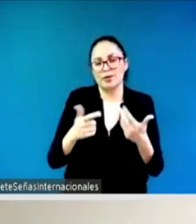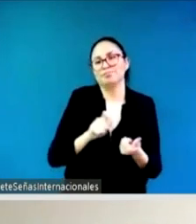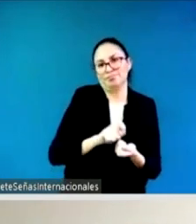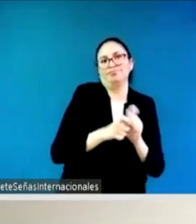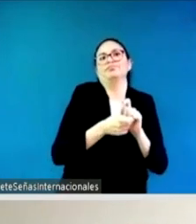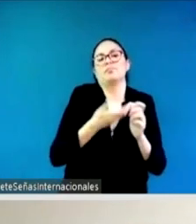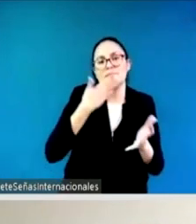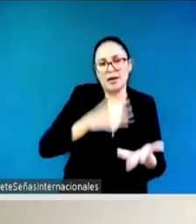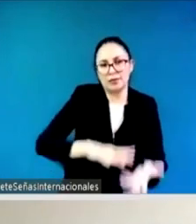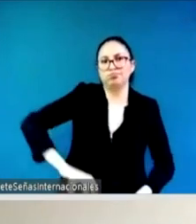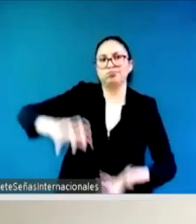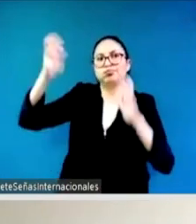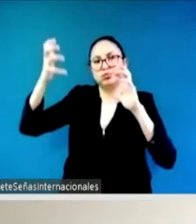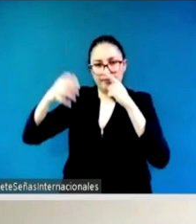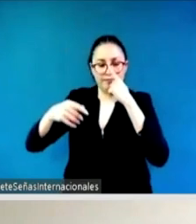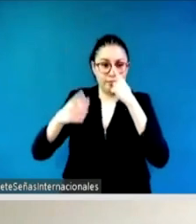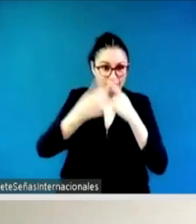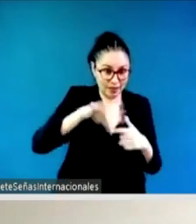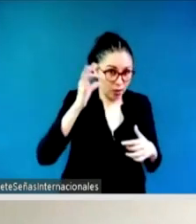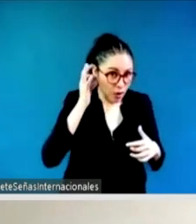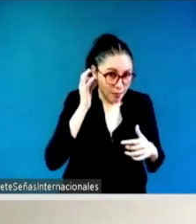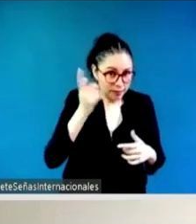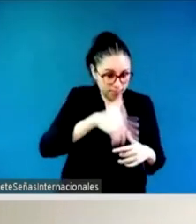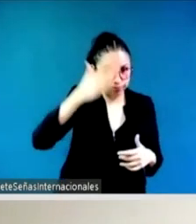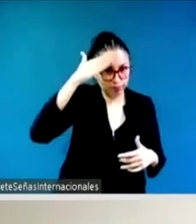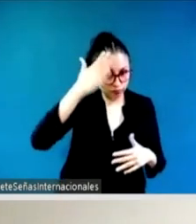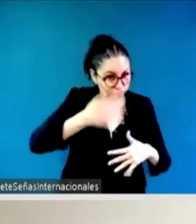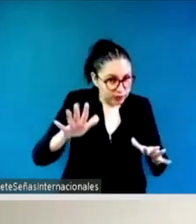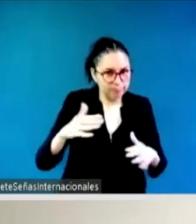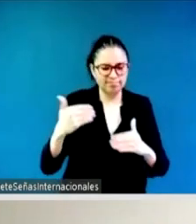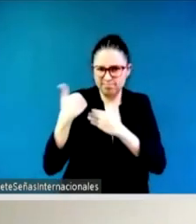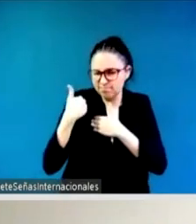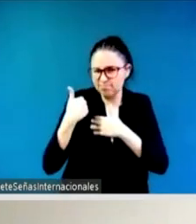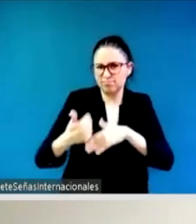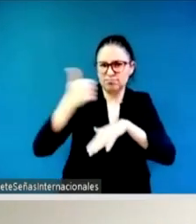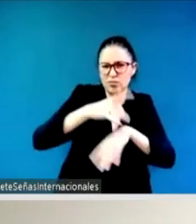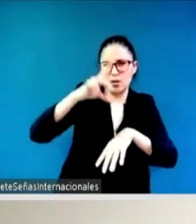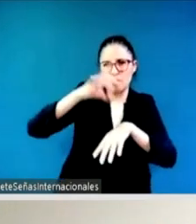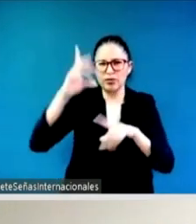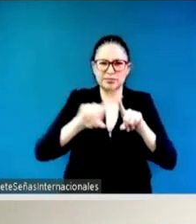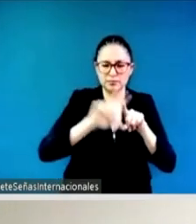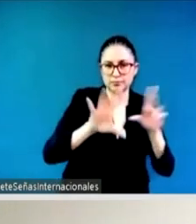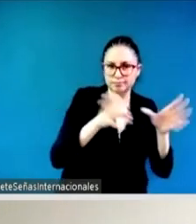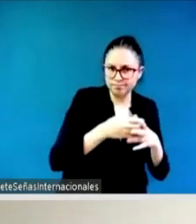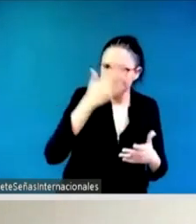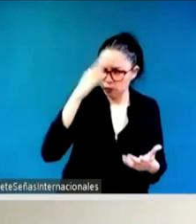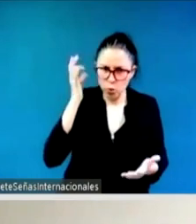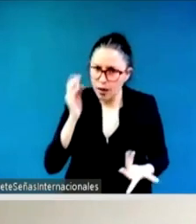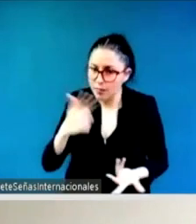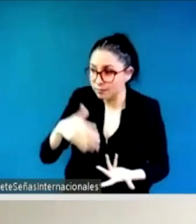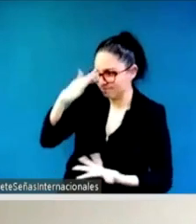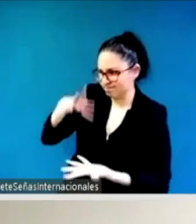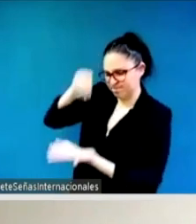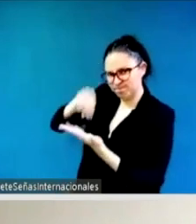um you know women in those spaces to actual um you know to transform their lives in a way that they're able to bring about the